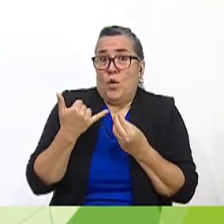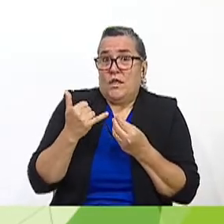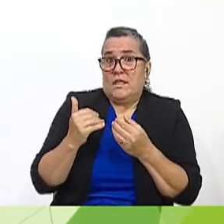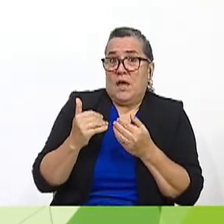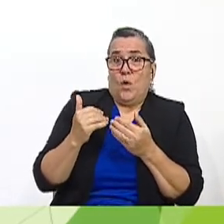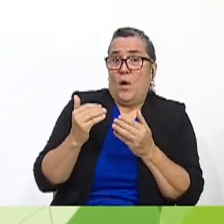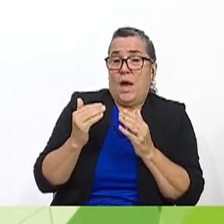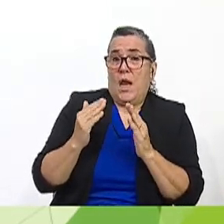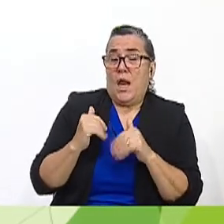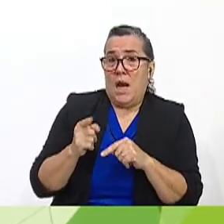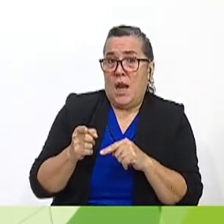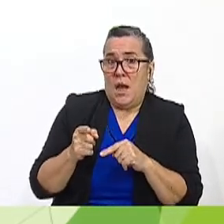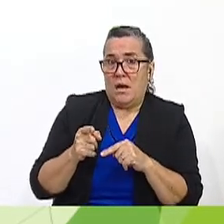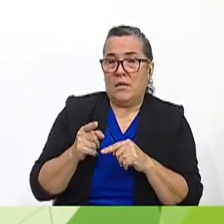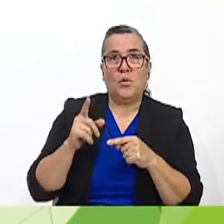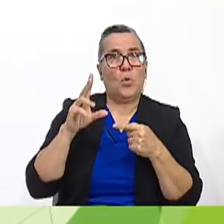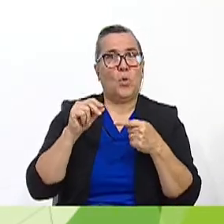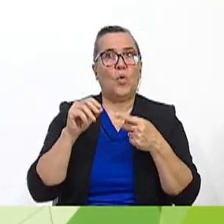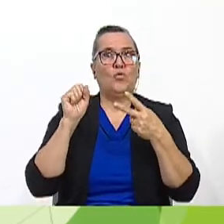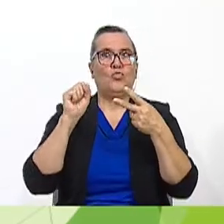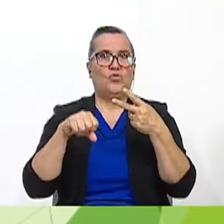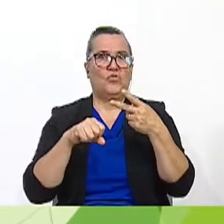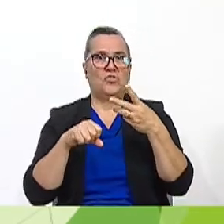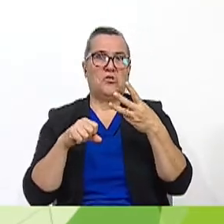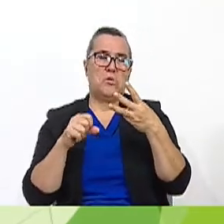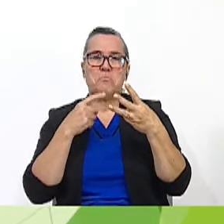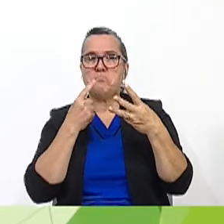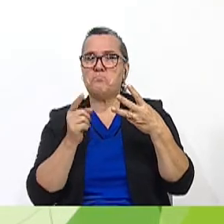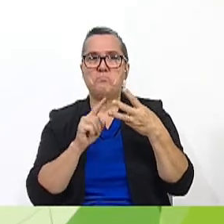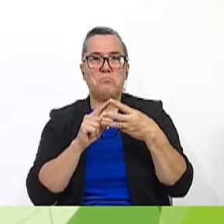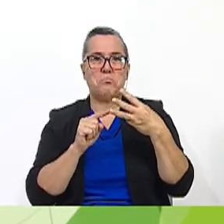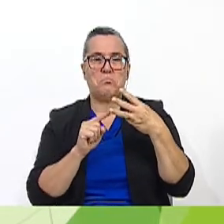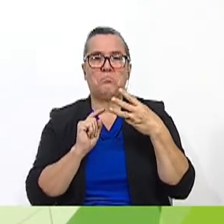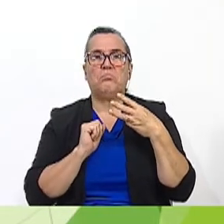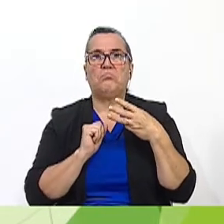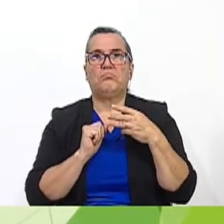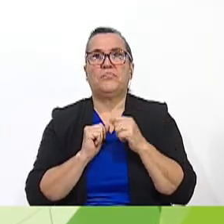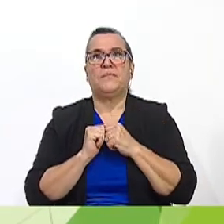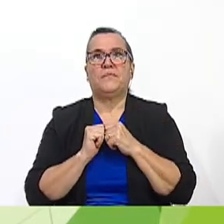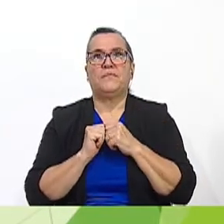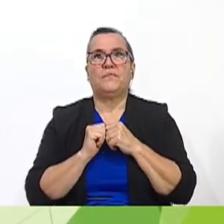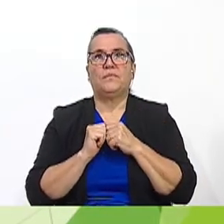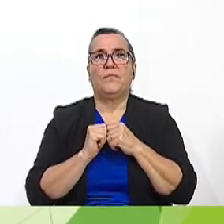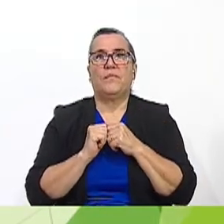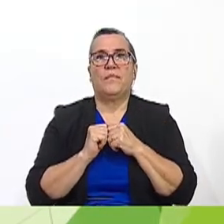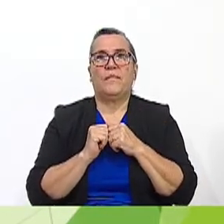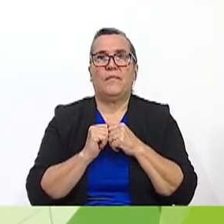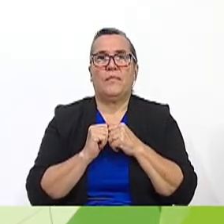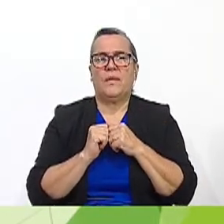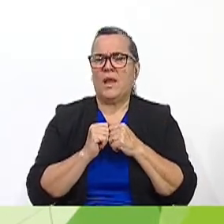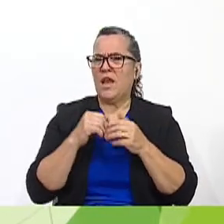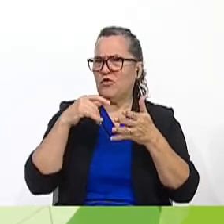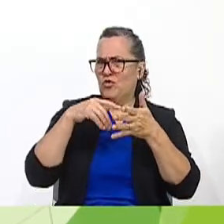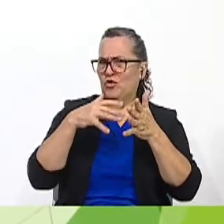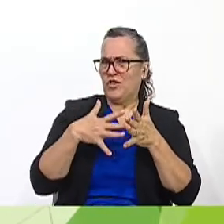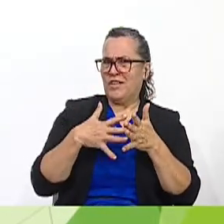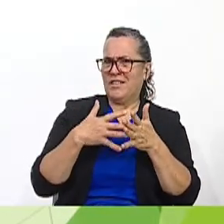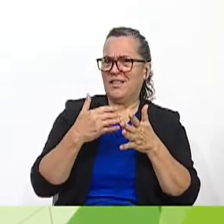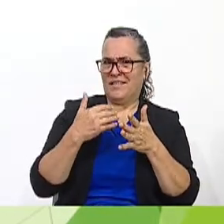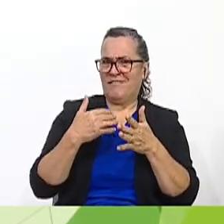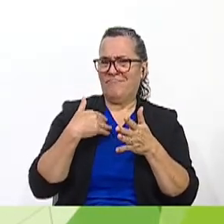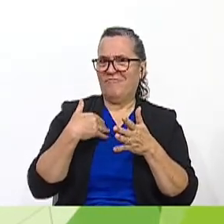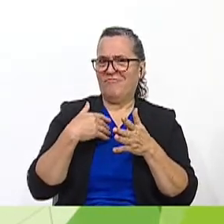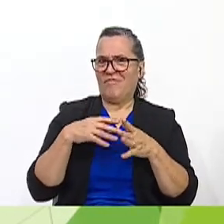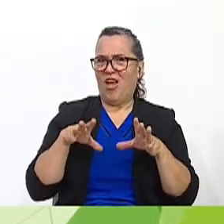phones? No. Yes. Not mentioned. Number two. The students